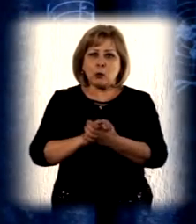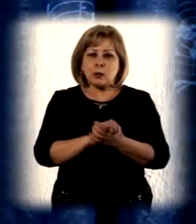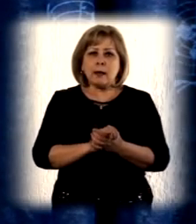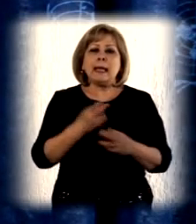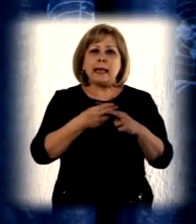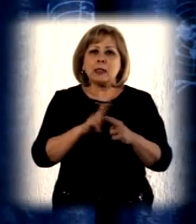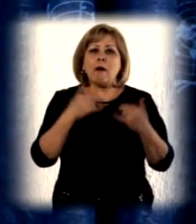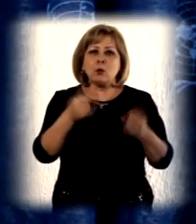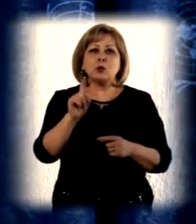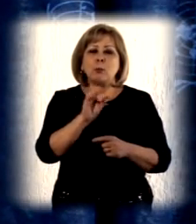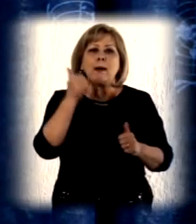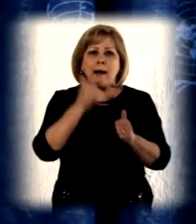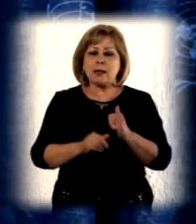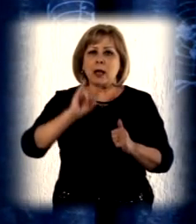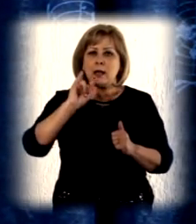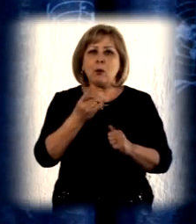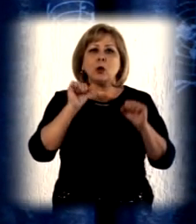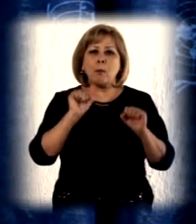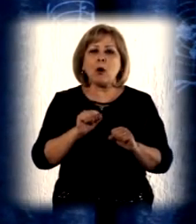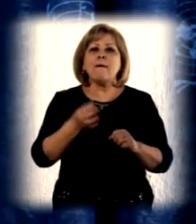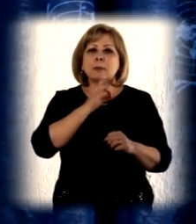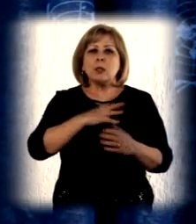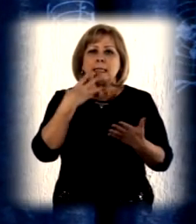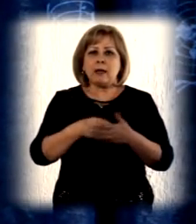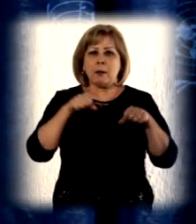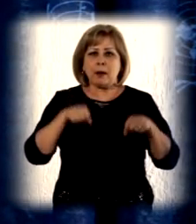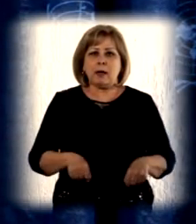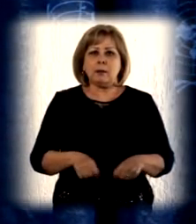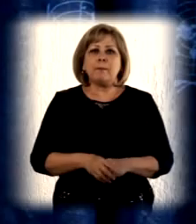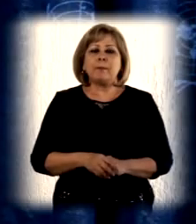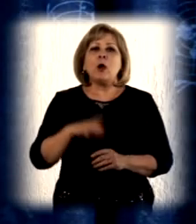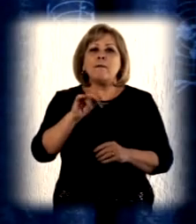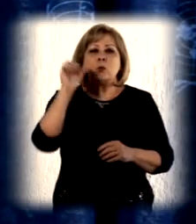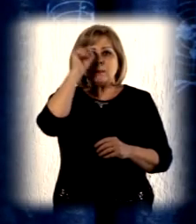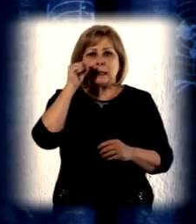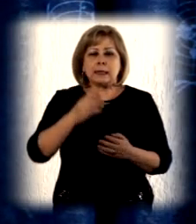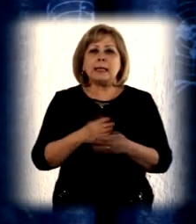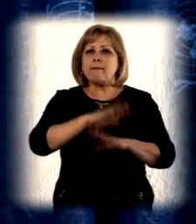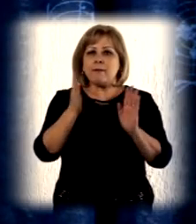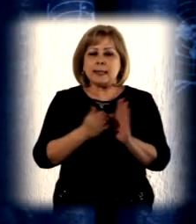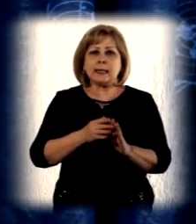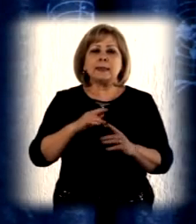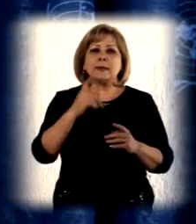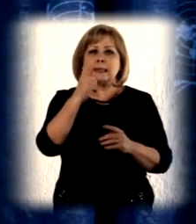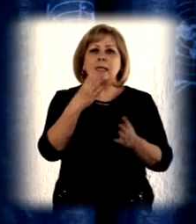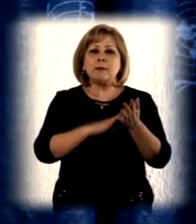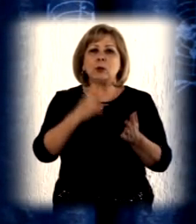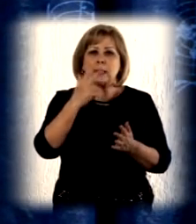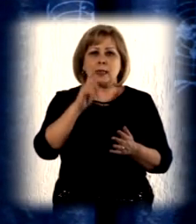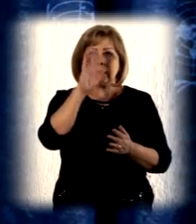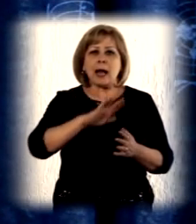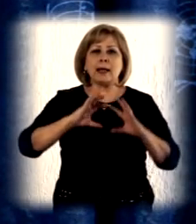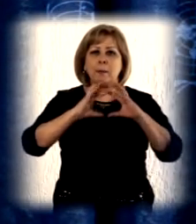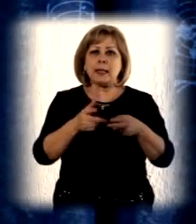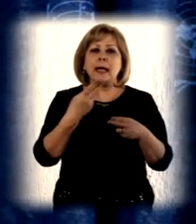bilateral agencies, to ensure that each and every child enjoys his or her rights. It is our intention that here in